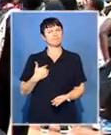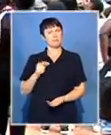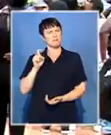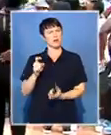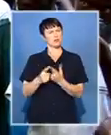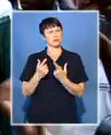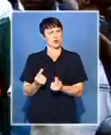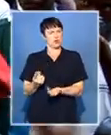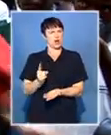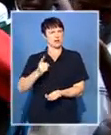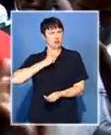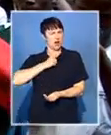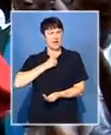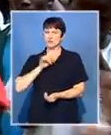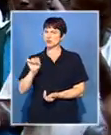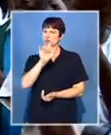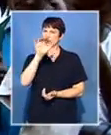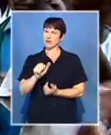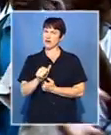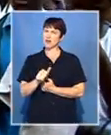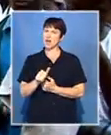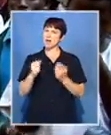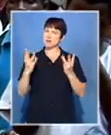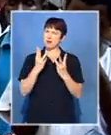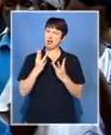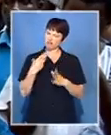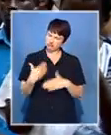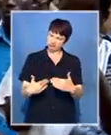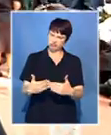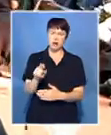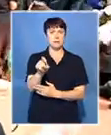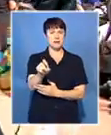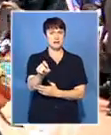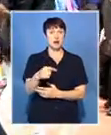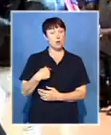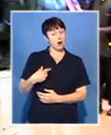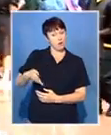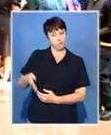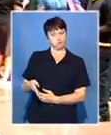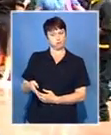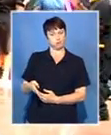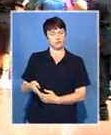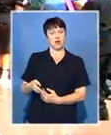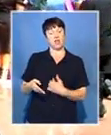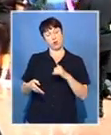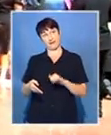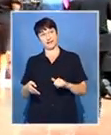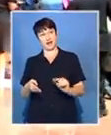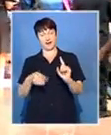to do to help our country move forward? We will be here up until Habib